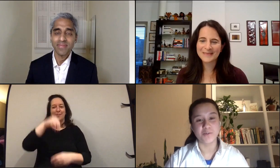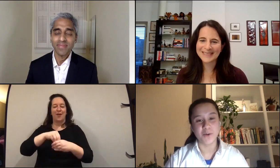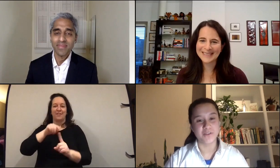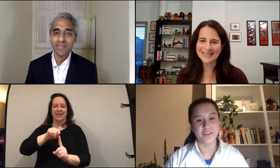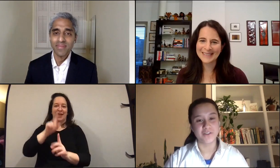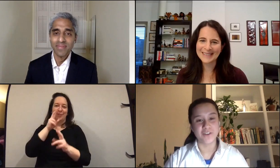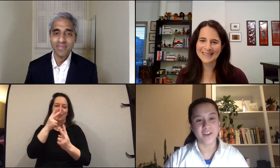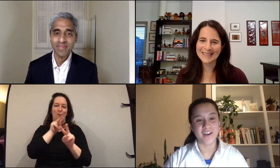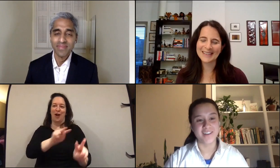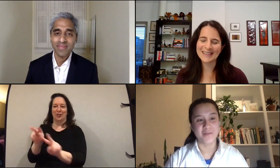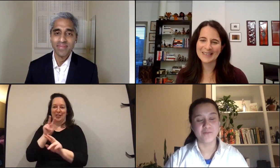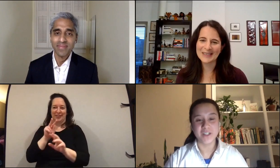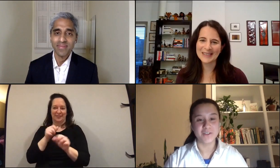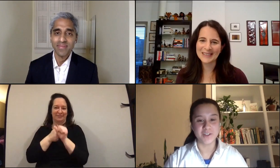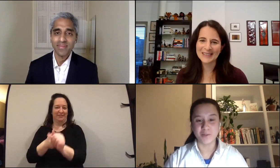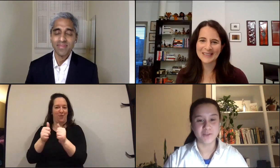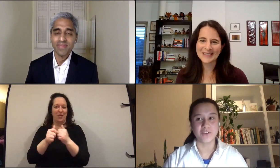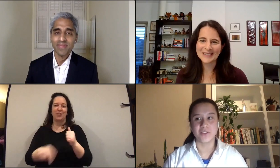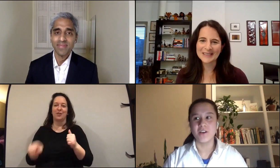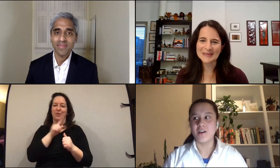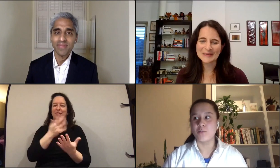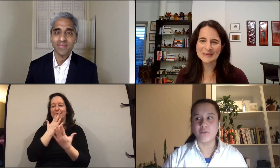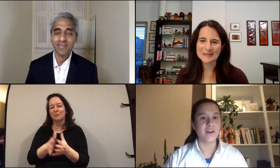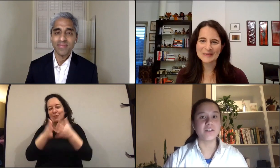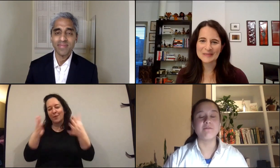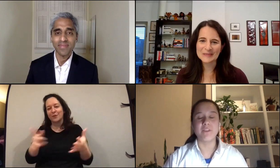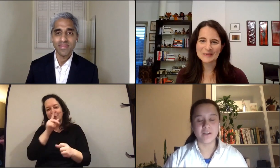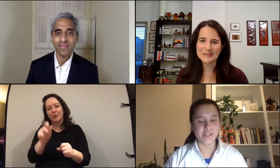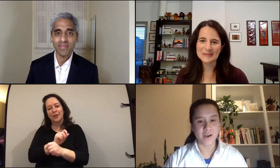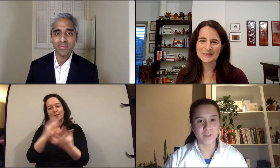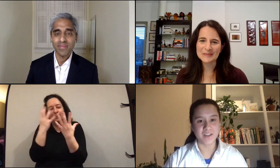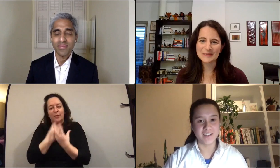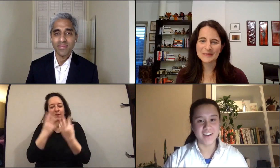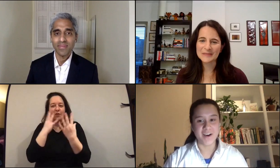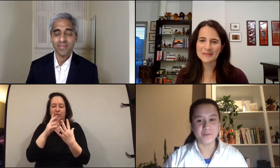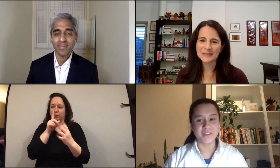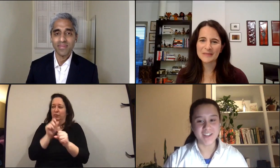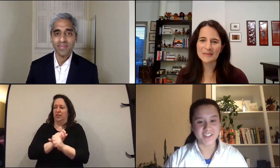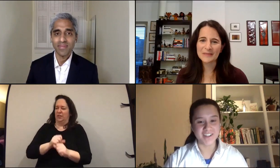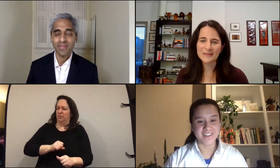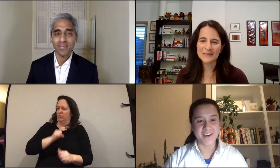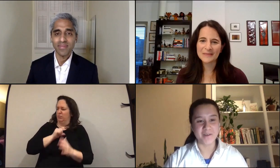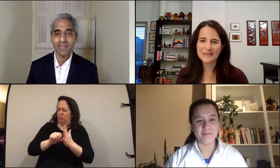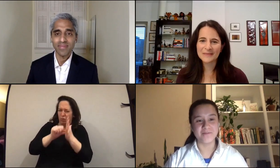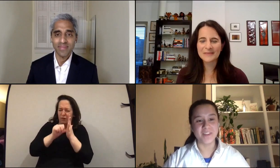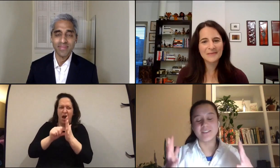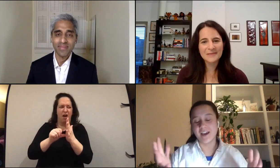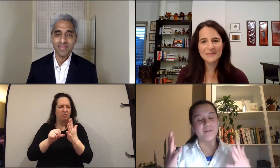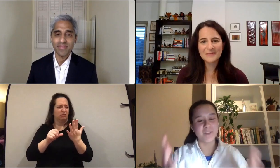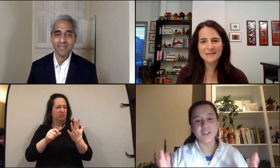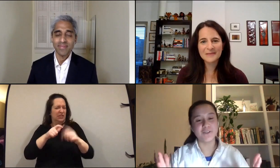so much both of you for that um really really beautiful profound very timely um discussion um